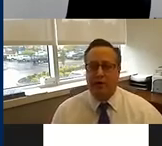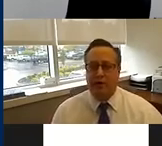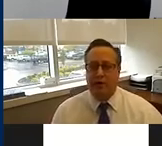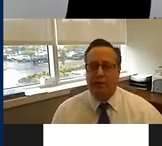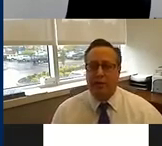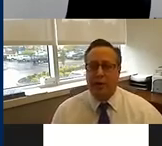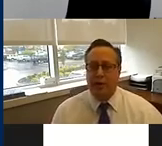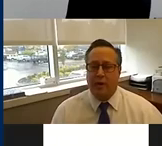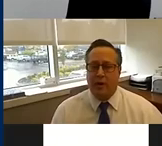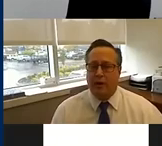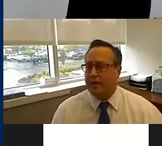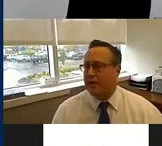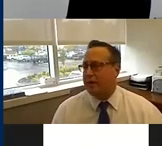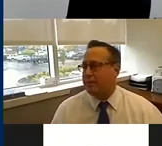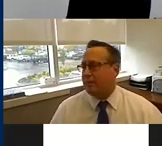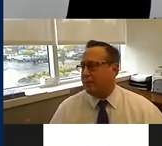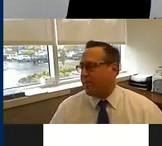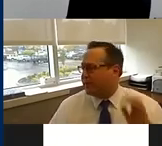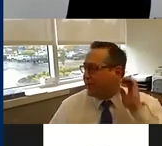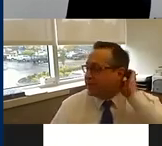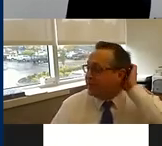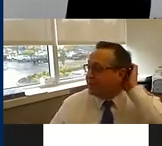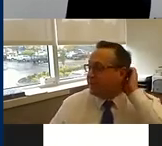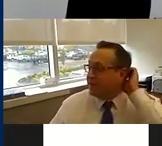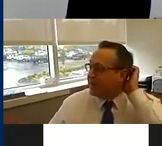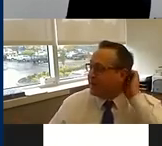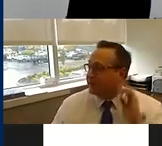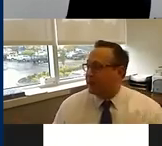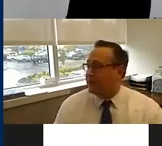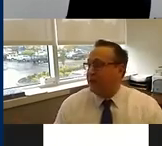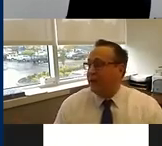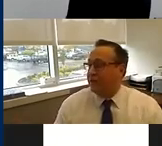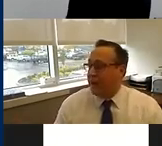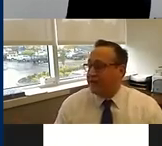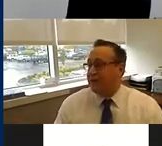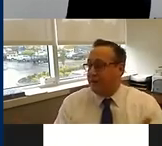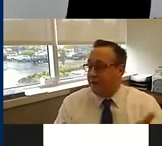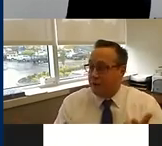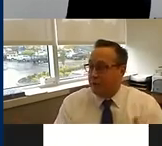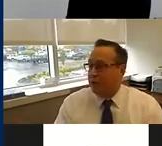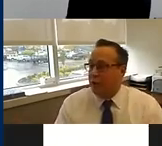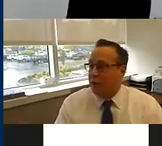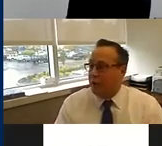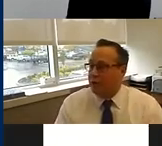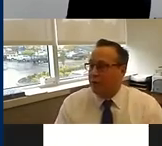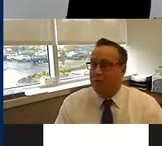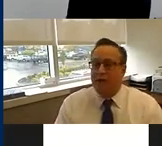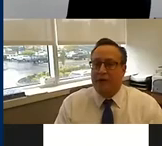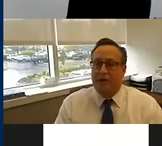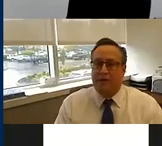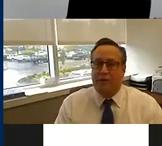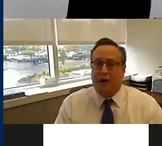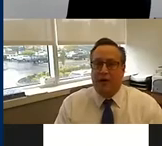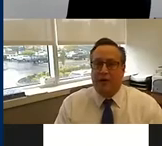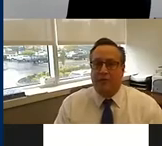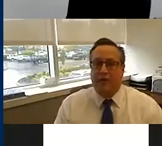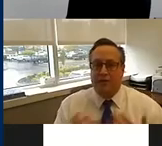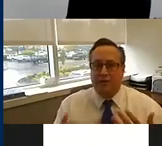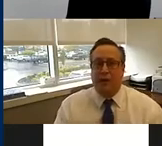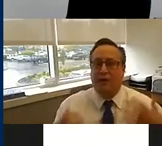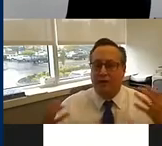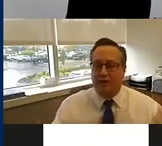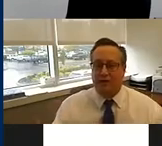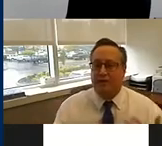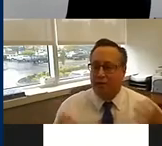kind of a, um, it's a, a tension and fatigue task. As you imagine, you all know, you when you're sick, you do not, your